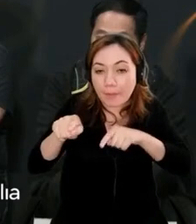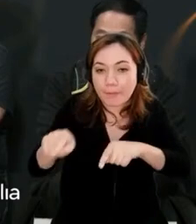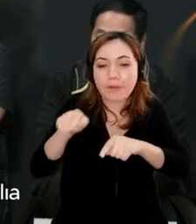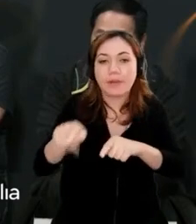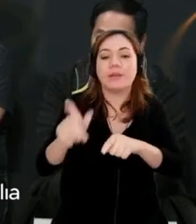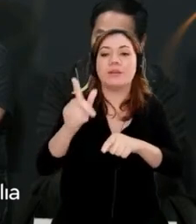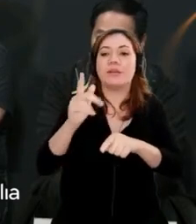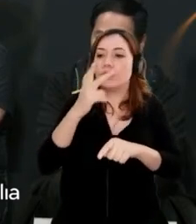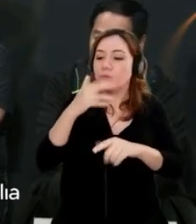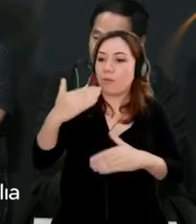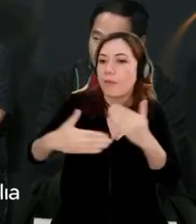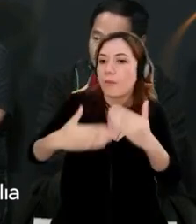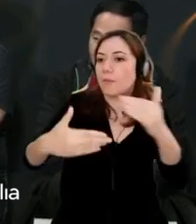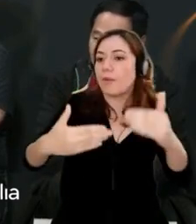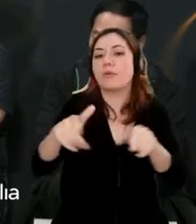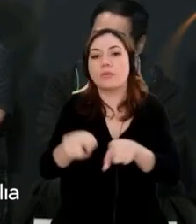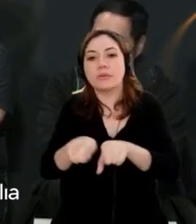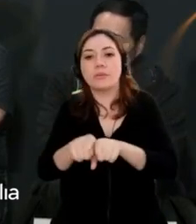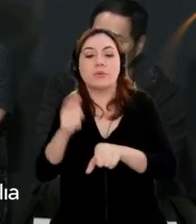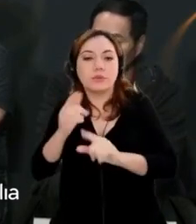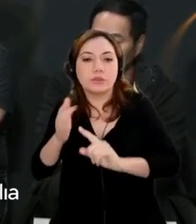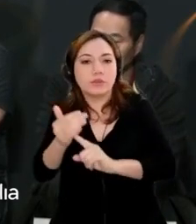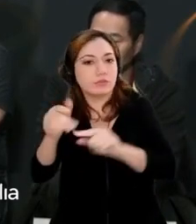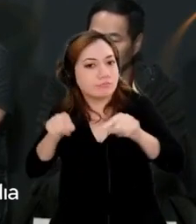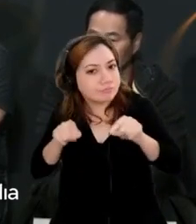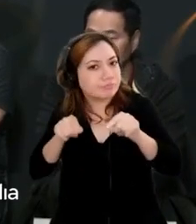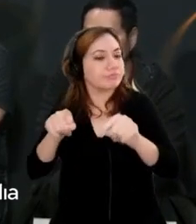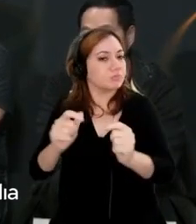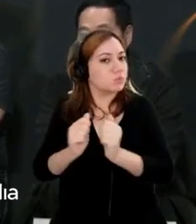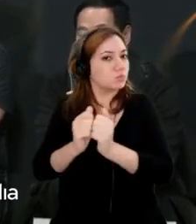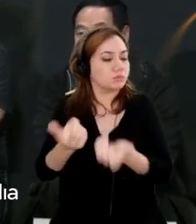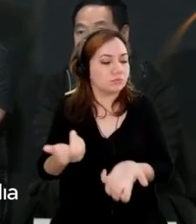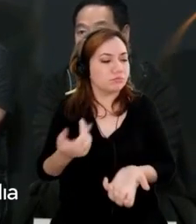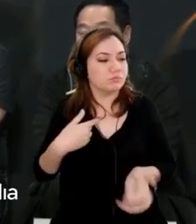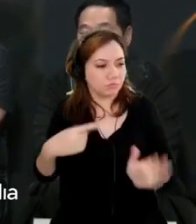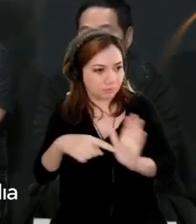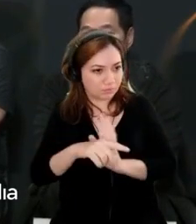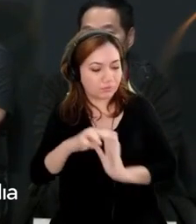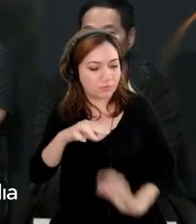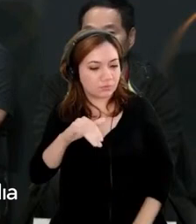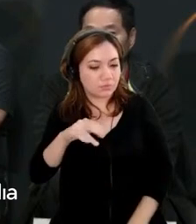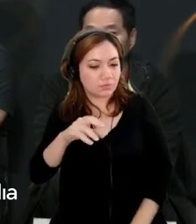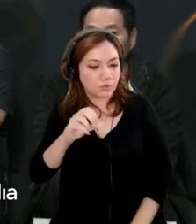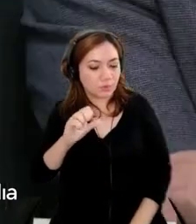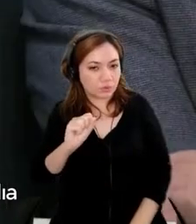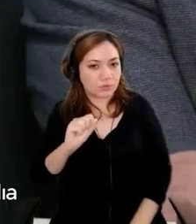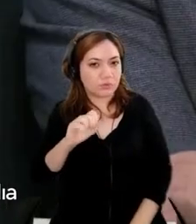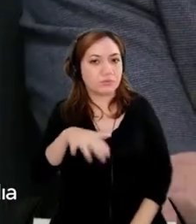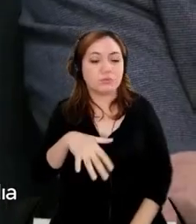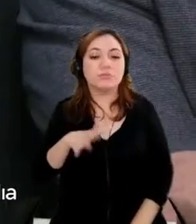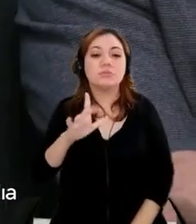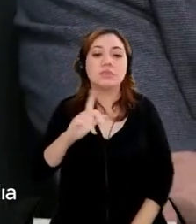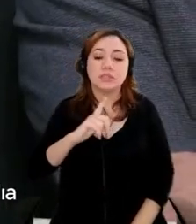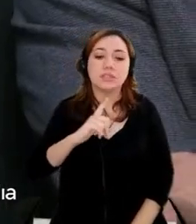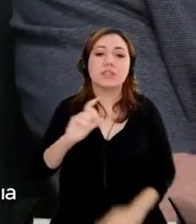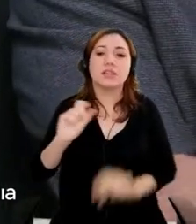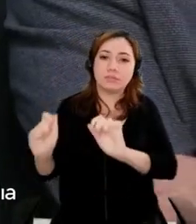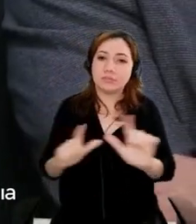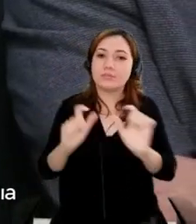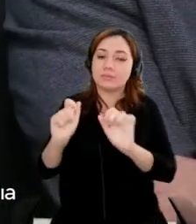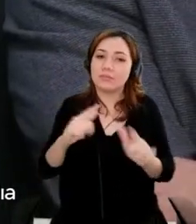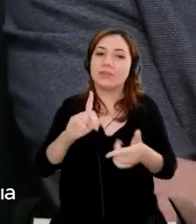advancement. Marcos? Yeah, I think there are a few slides on this, so I'll wait for that, but